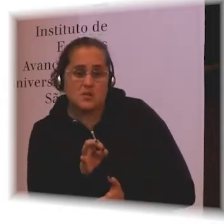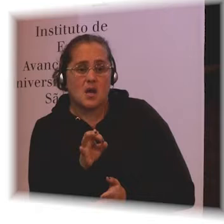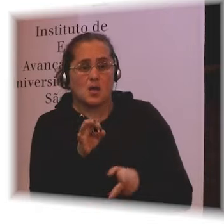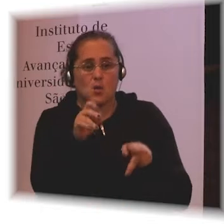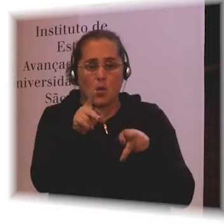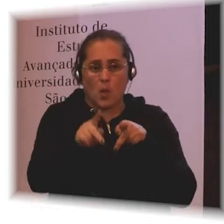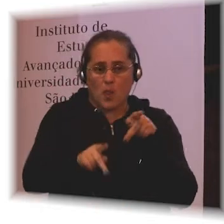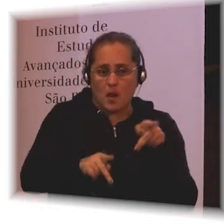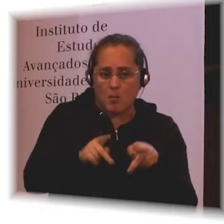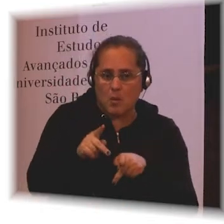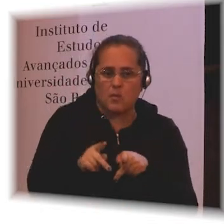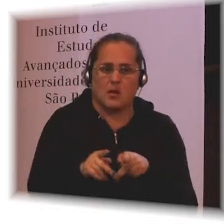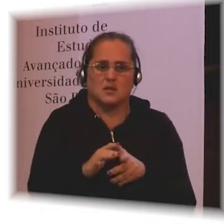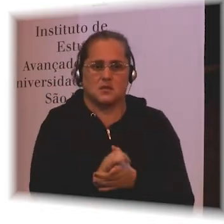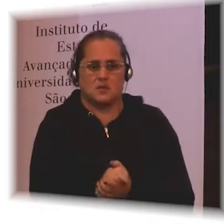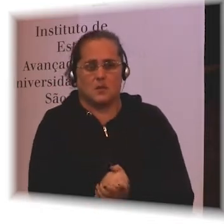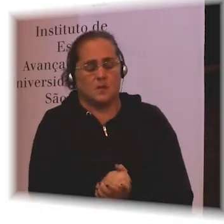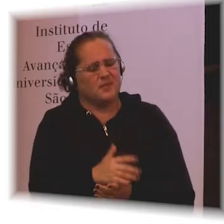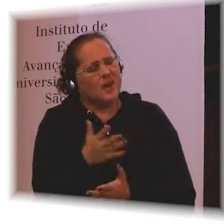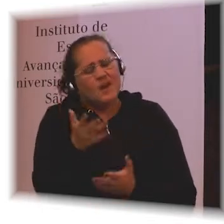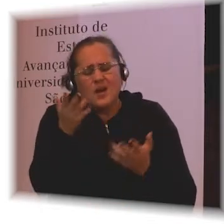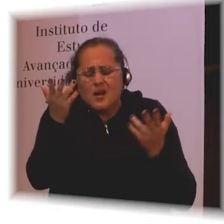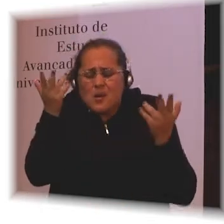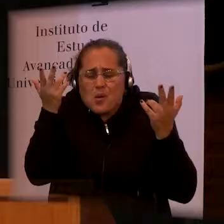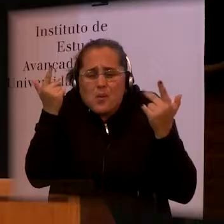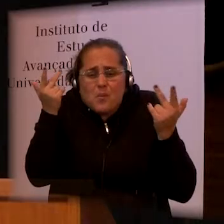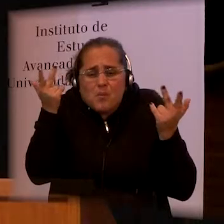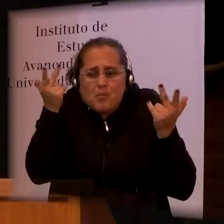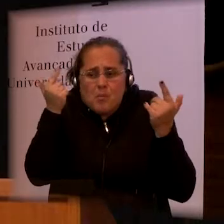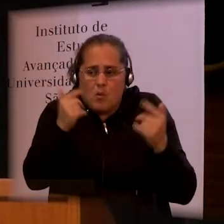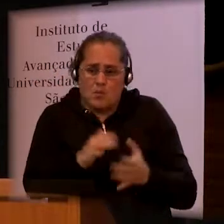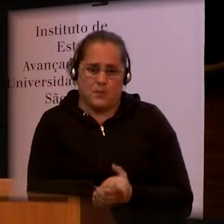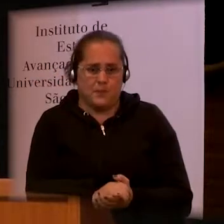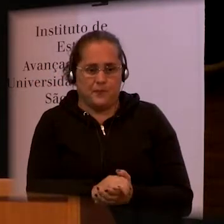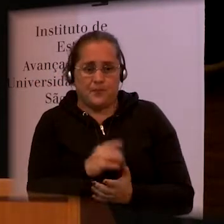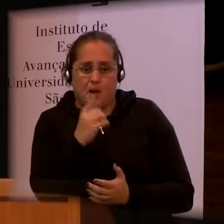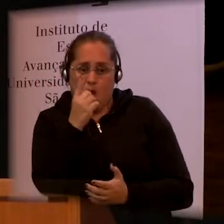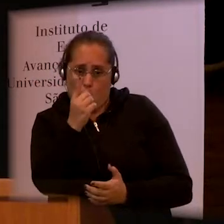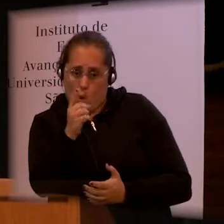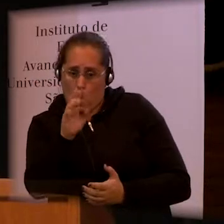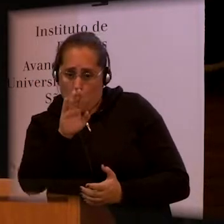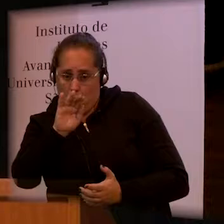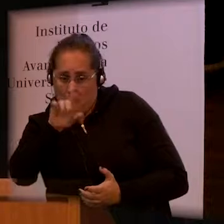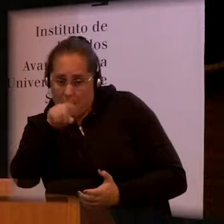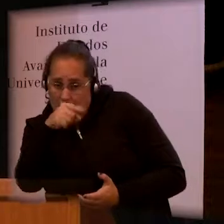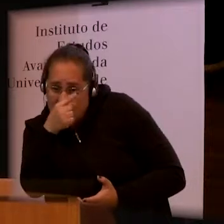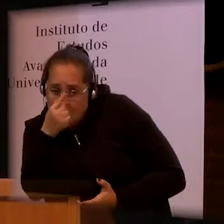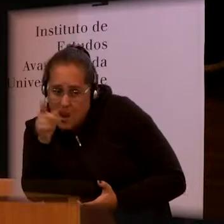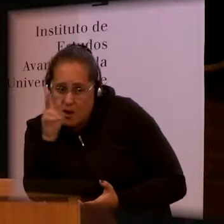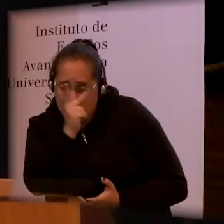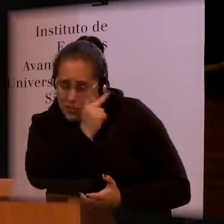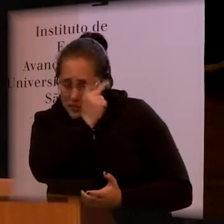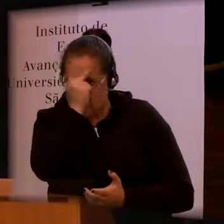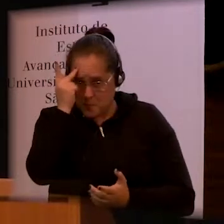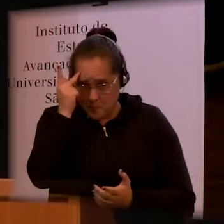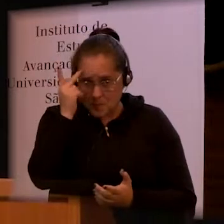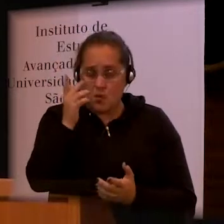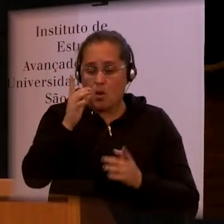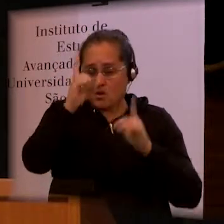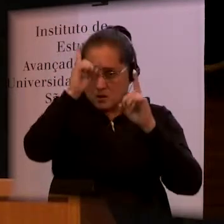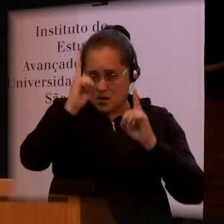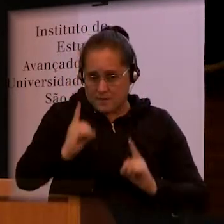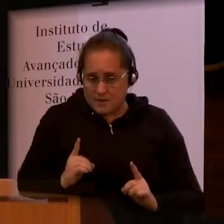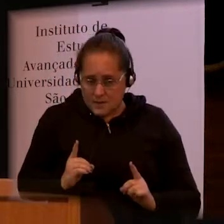common. And that of those one billion obviously disability is a range. And some people have lots of